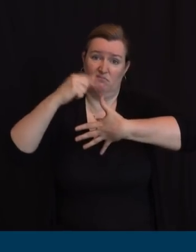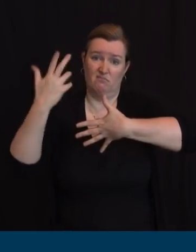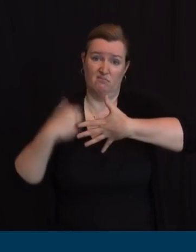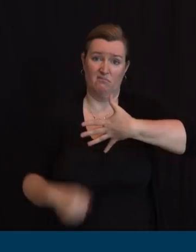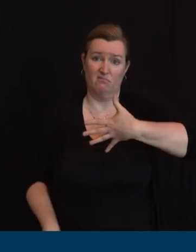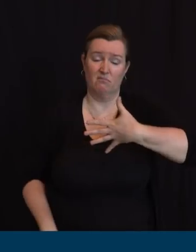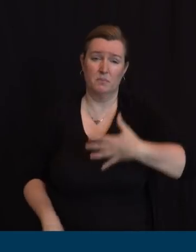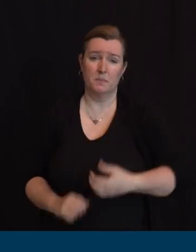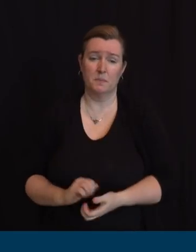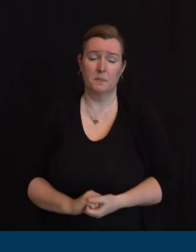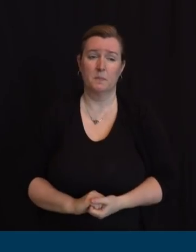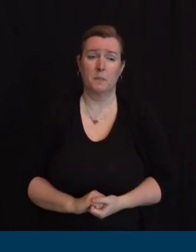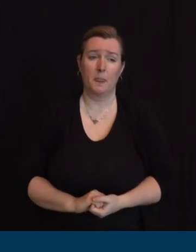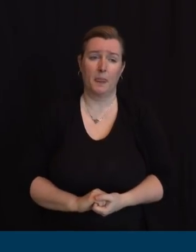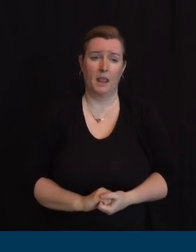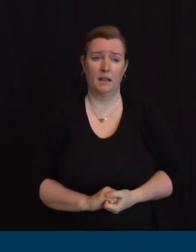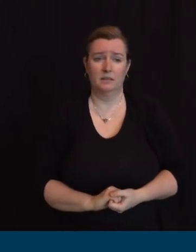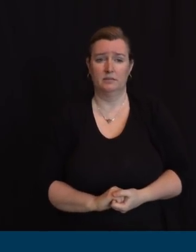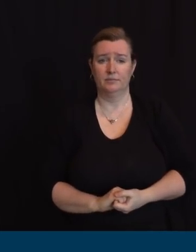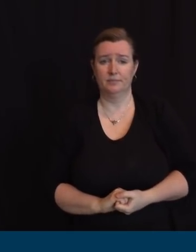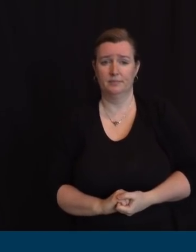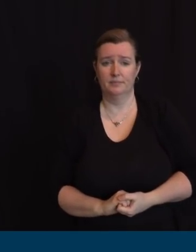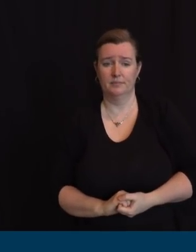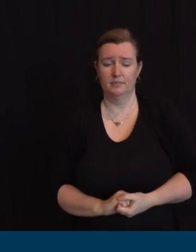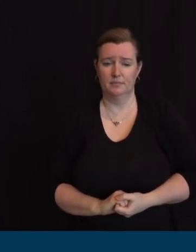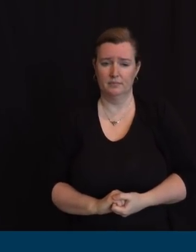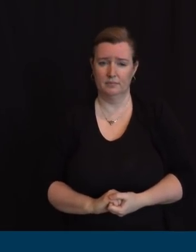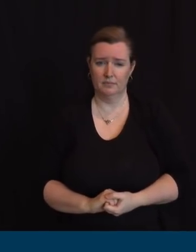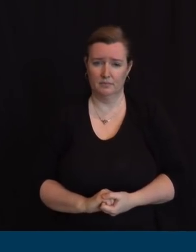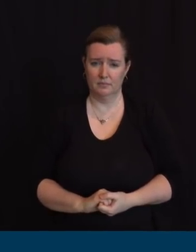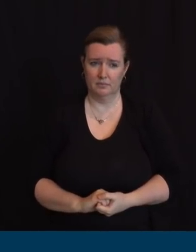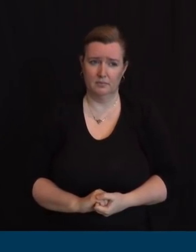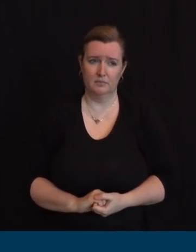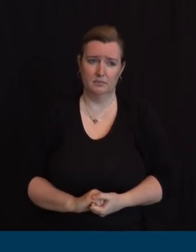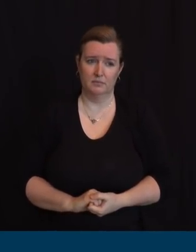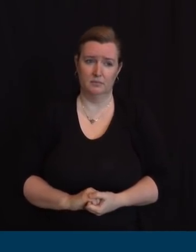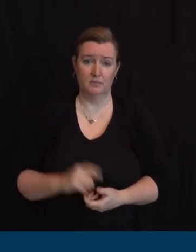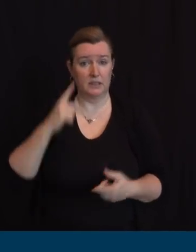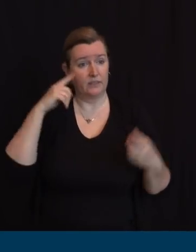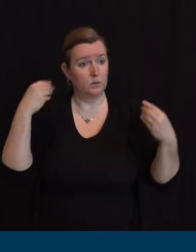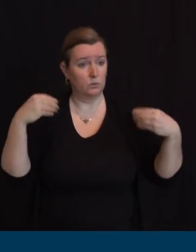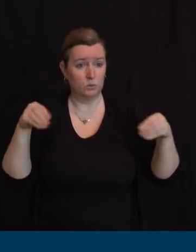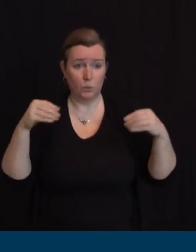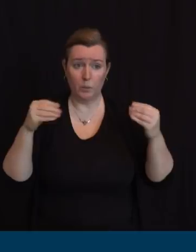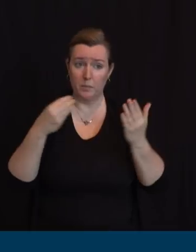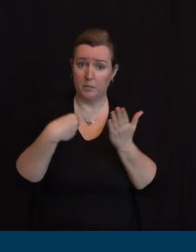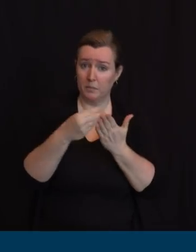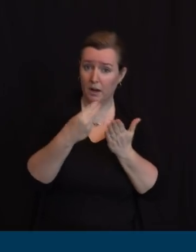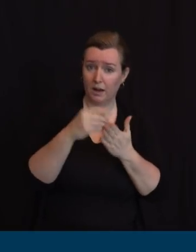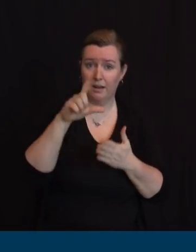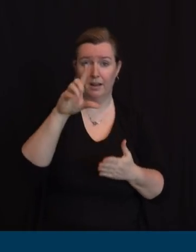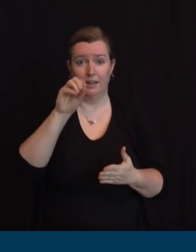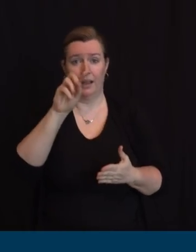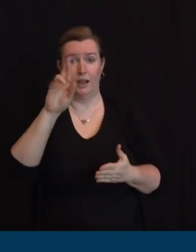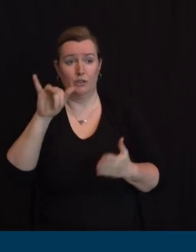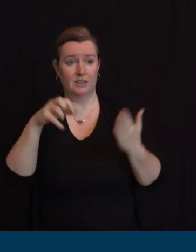as it relates to the convenience store all kidding aside we haven't thought about it in terms of protecting our revenues our revenues have blown up